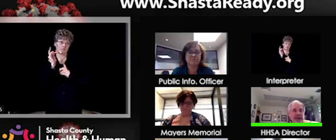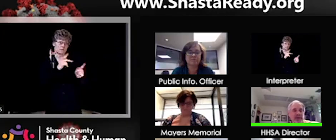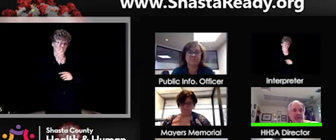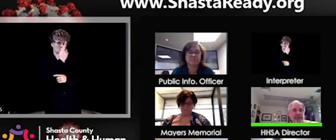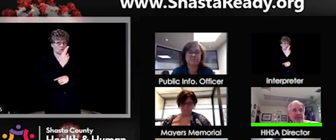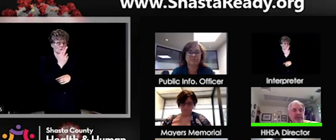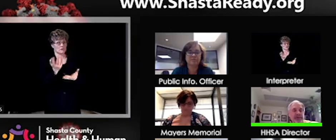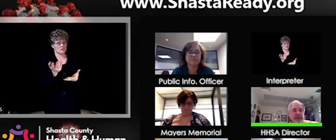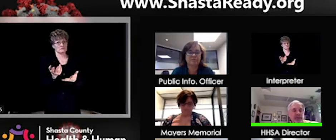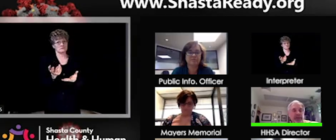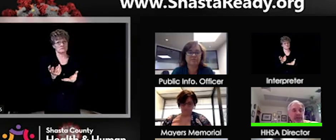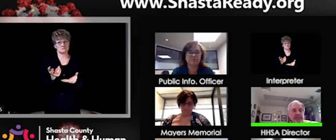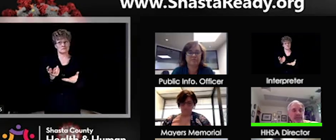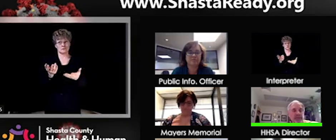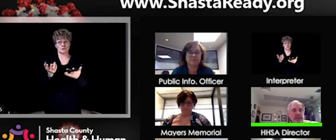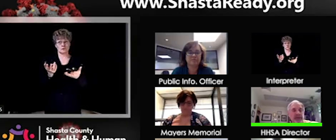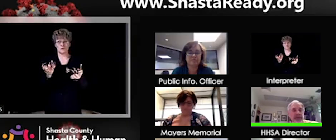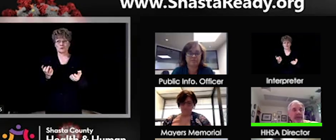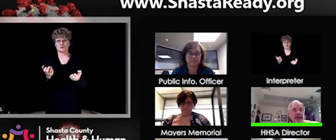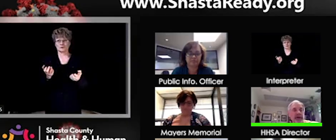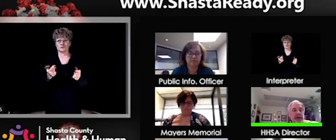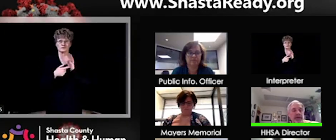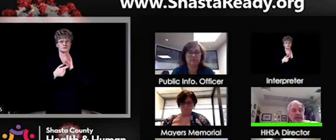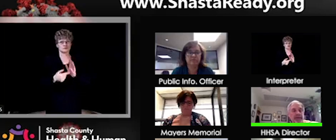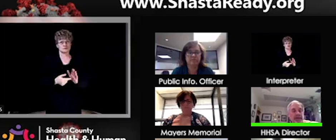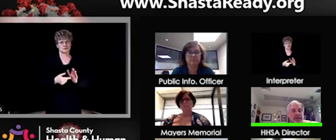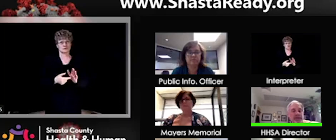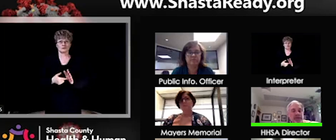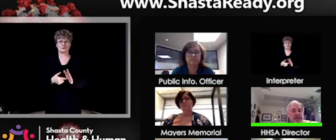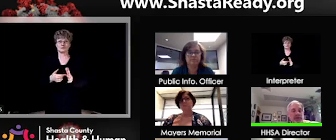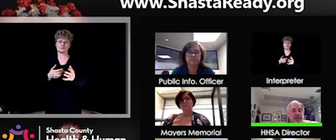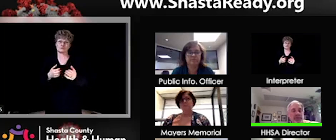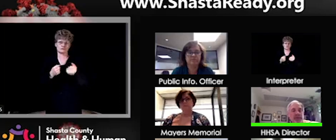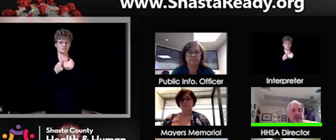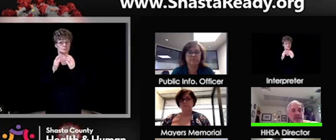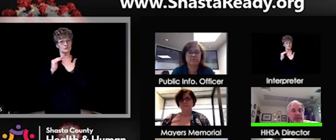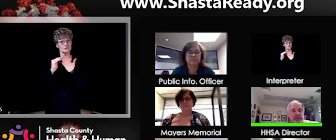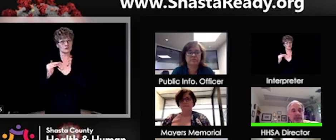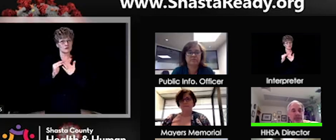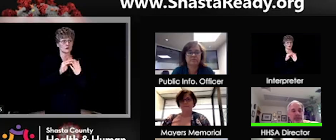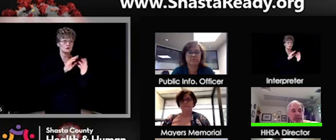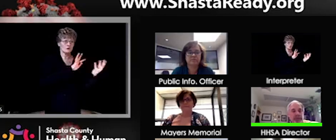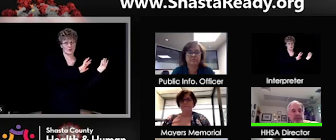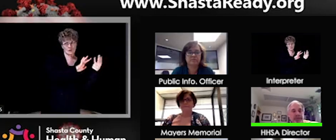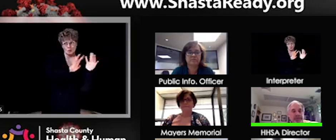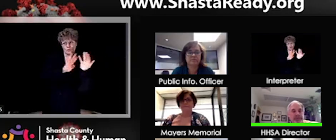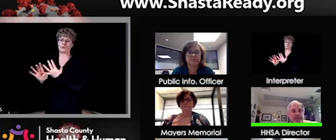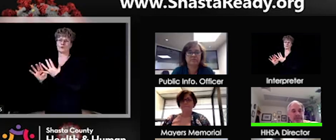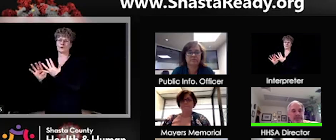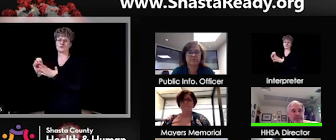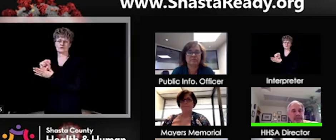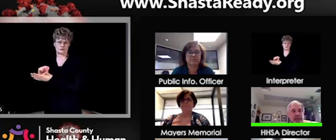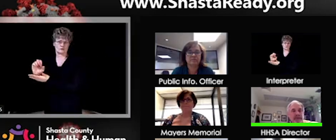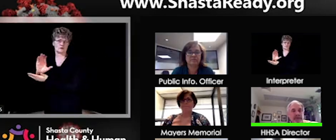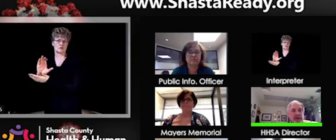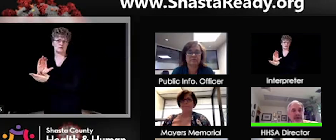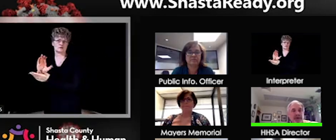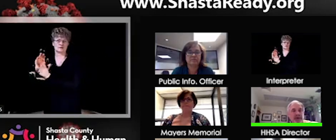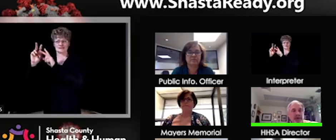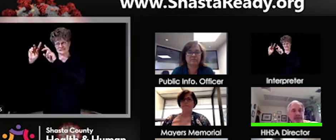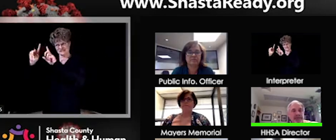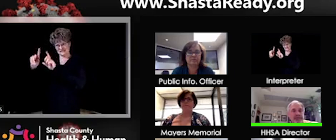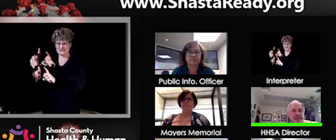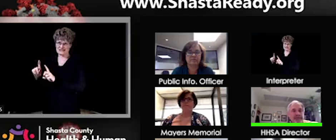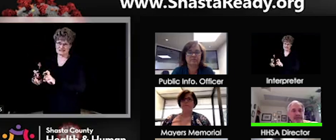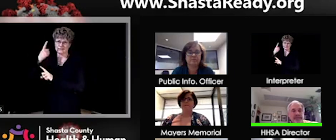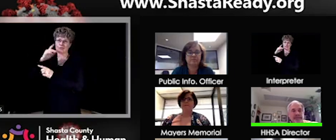we can identify anyone who might be infected and we can then prevent, uh, the transmission from those individuals to others if